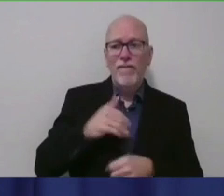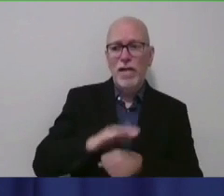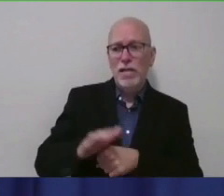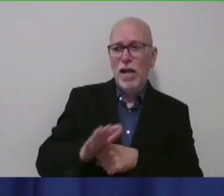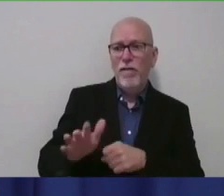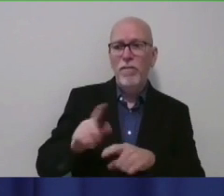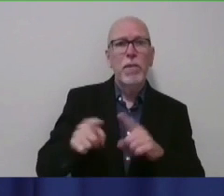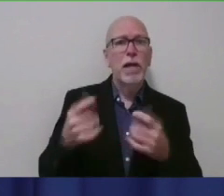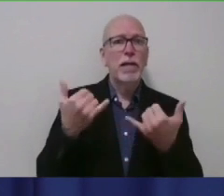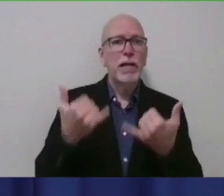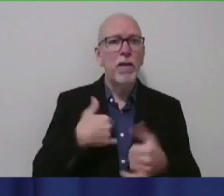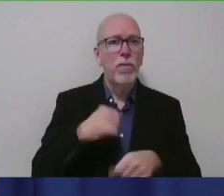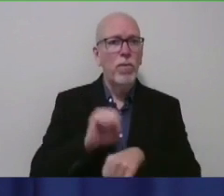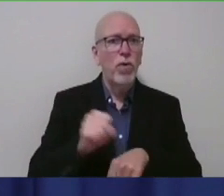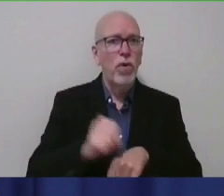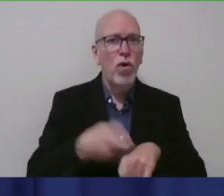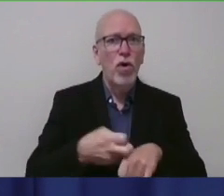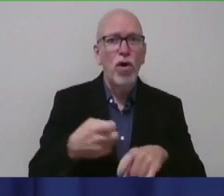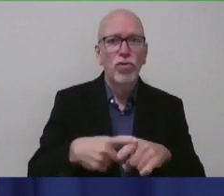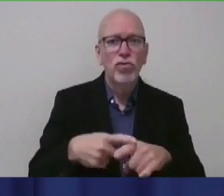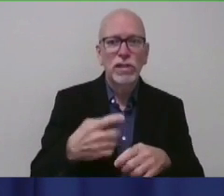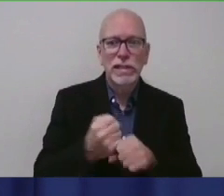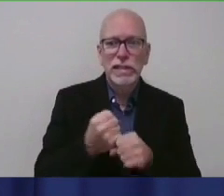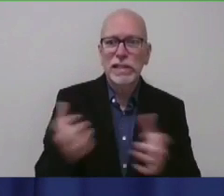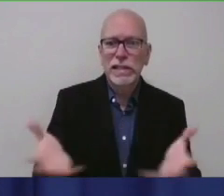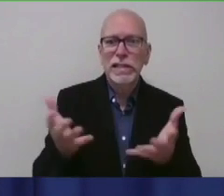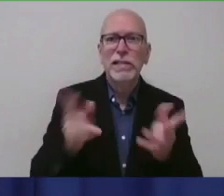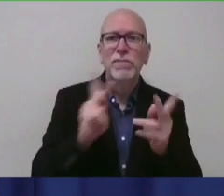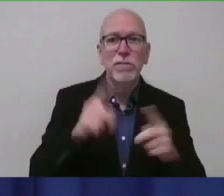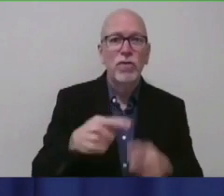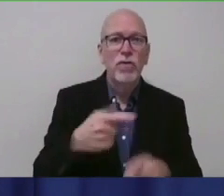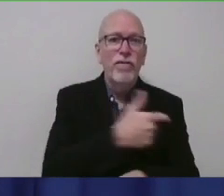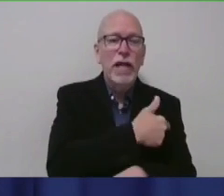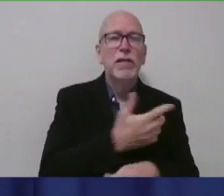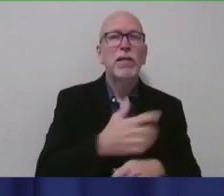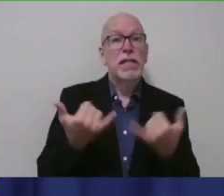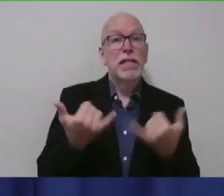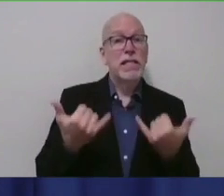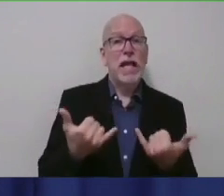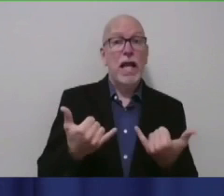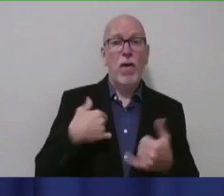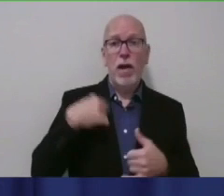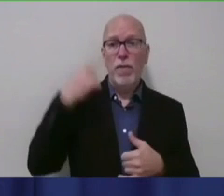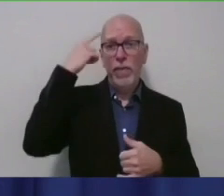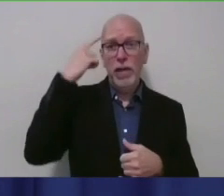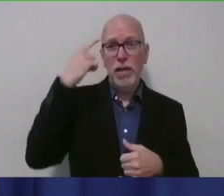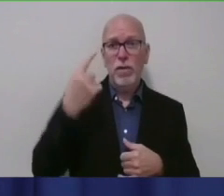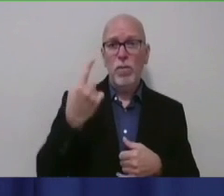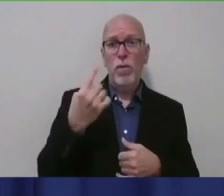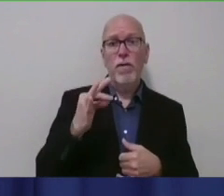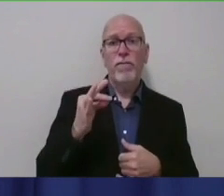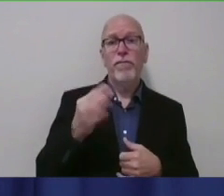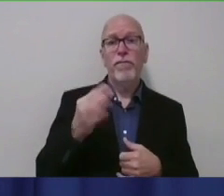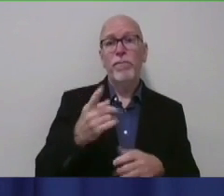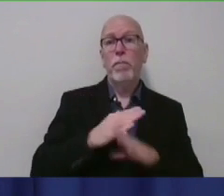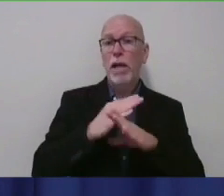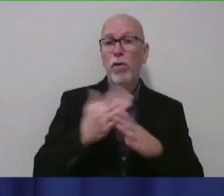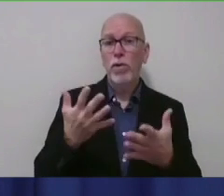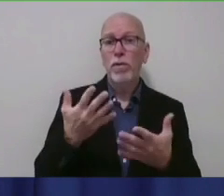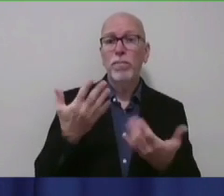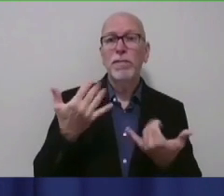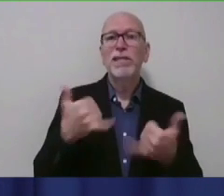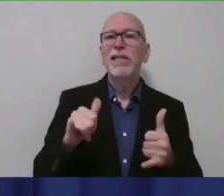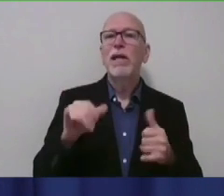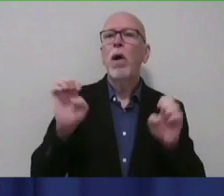really working very hard to get that next individual to be vaccinated. Right now, I think that one of the barriers for people is that it's still under an emergency